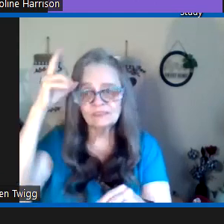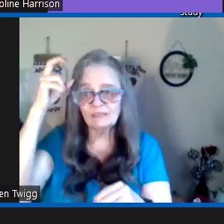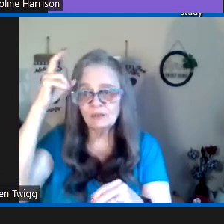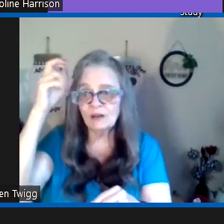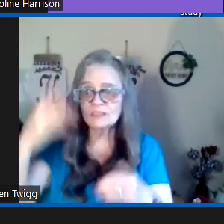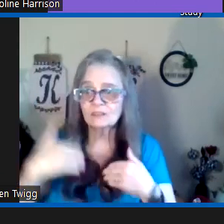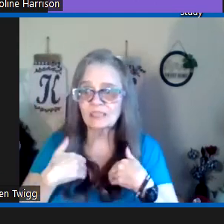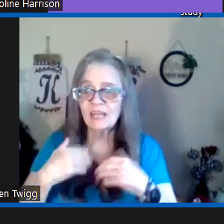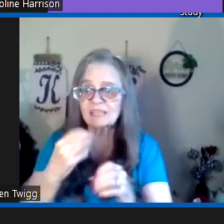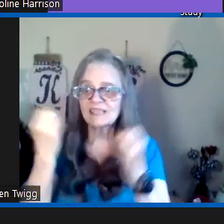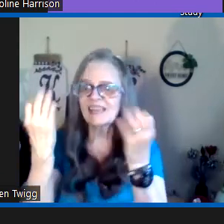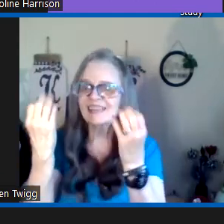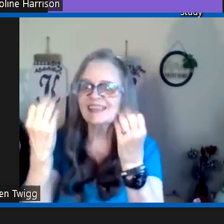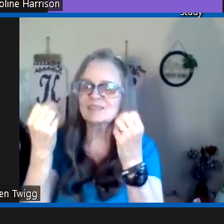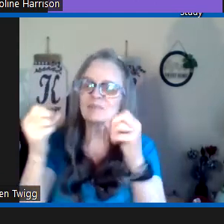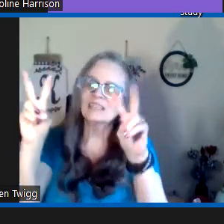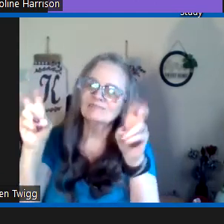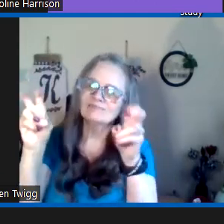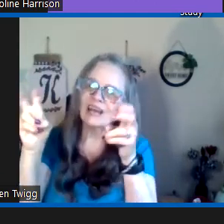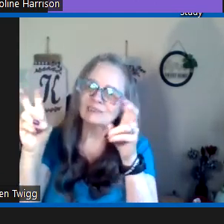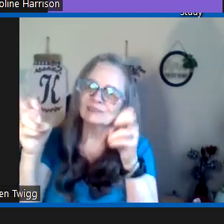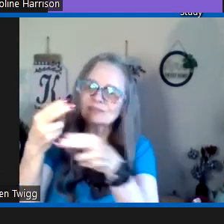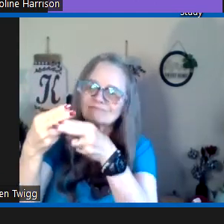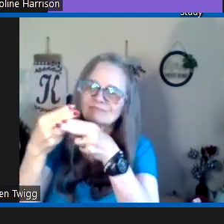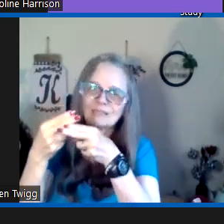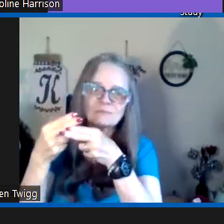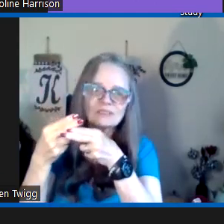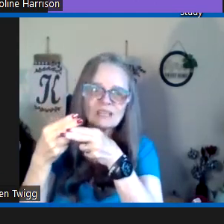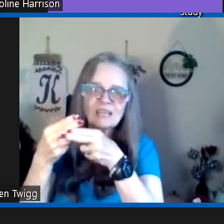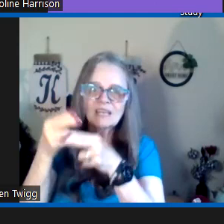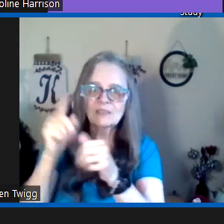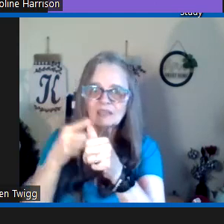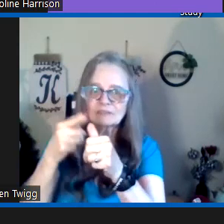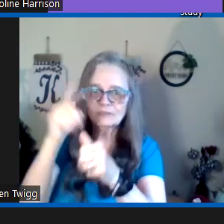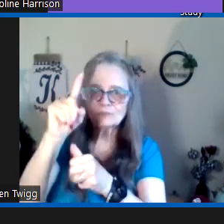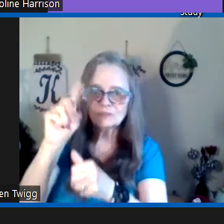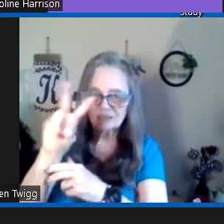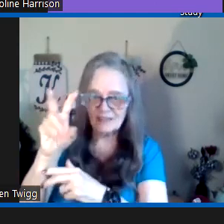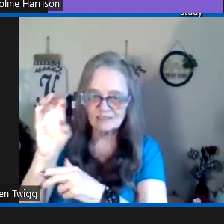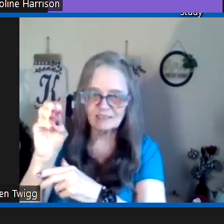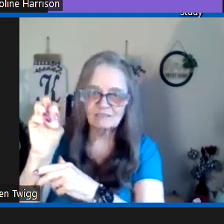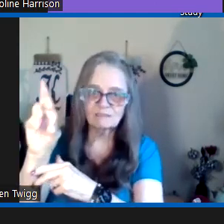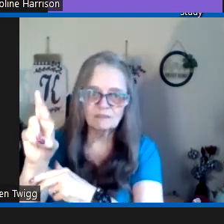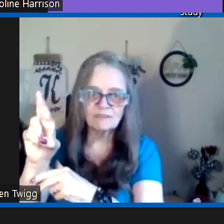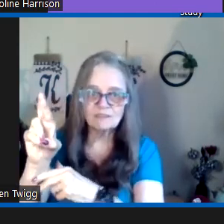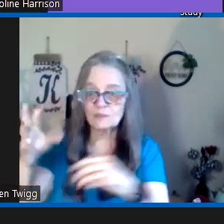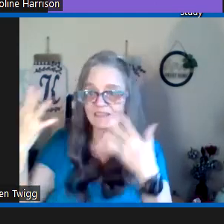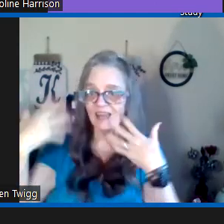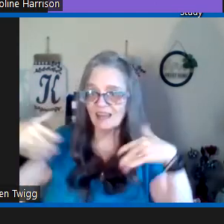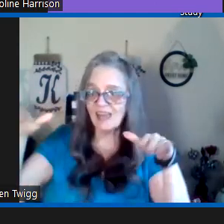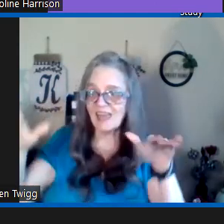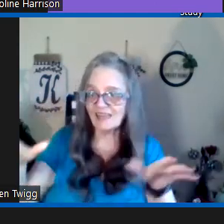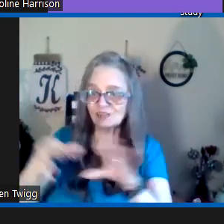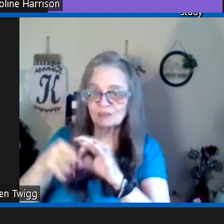the devil also he has he has many titles names and and the first one in that second corinthians